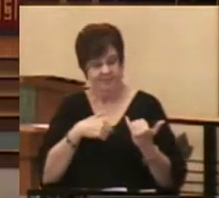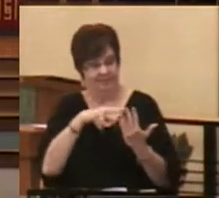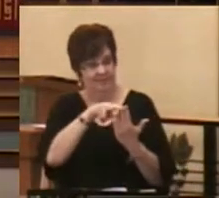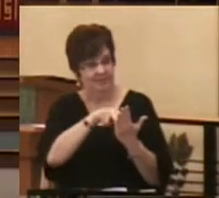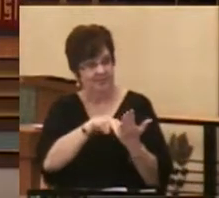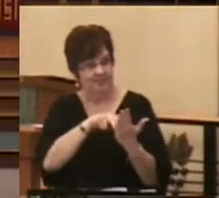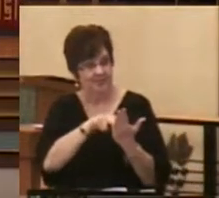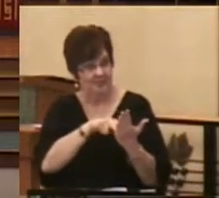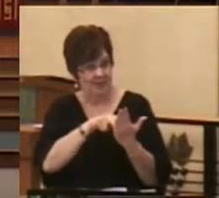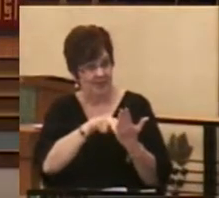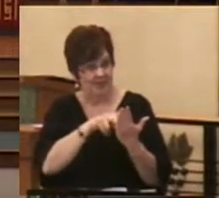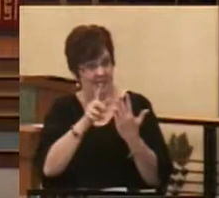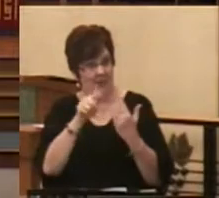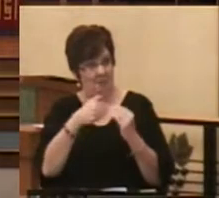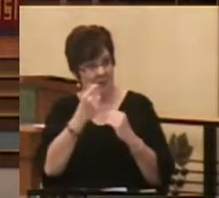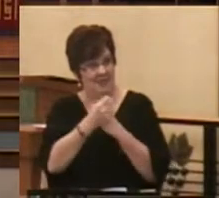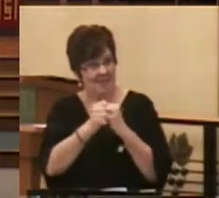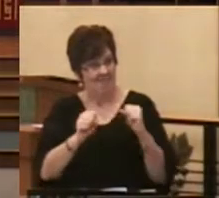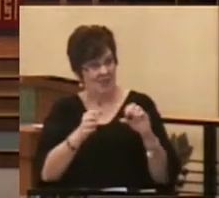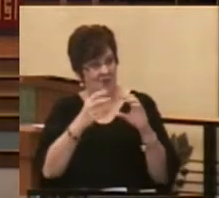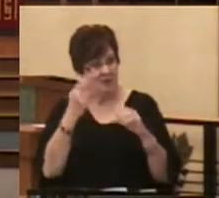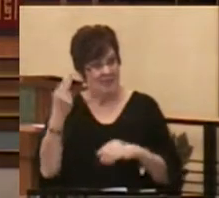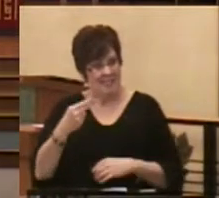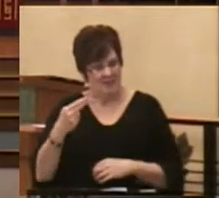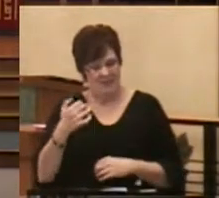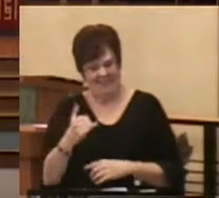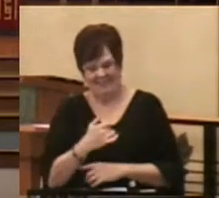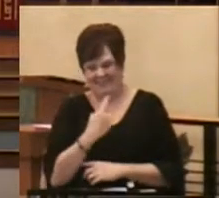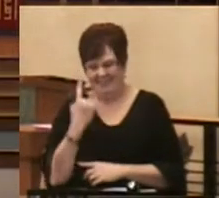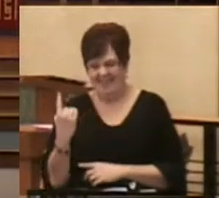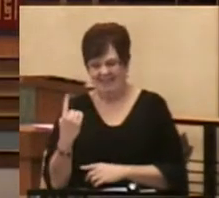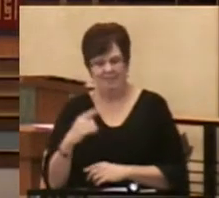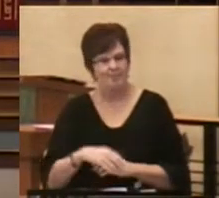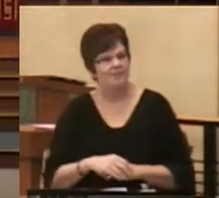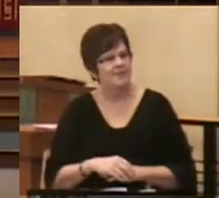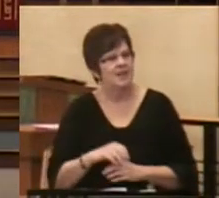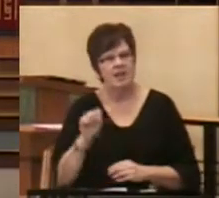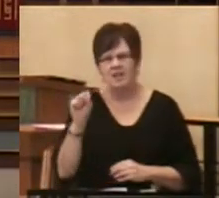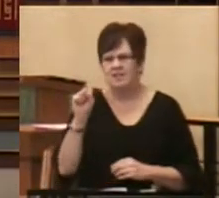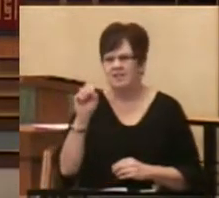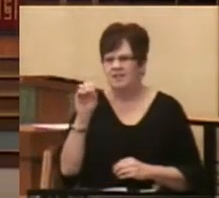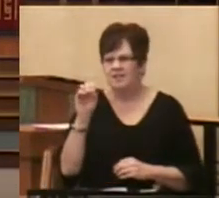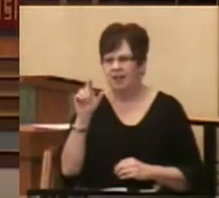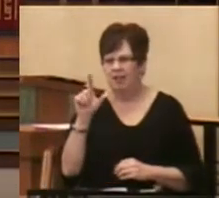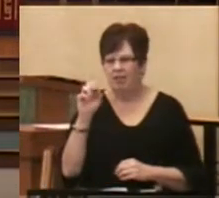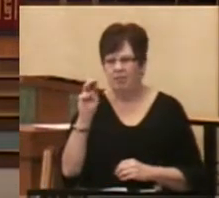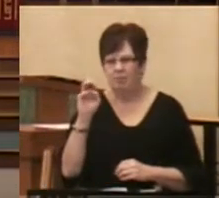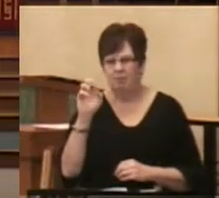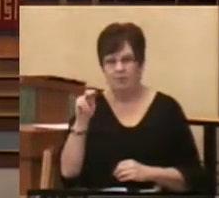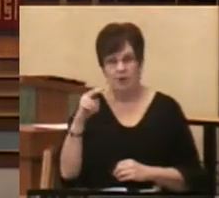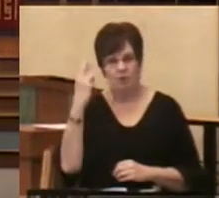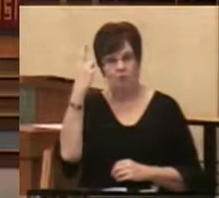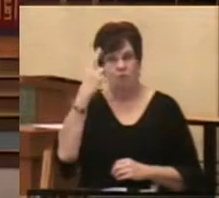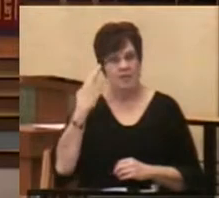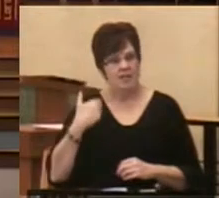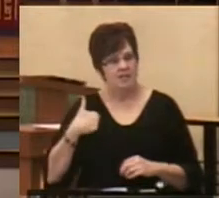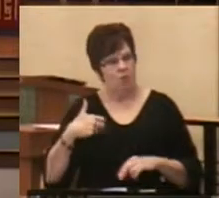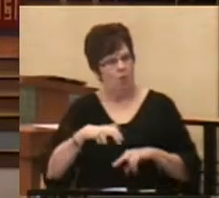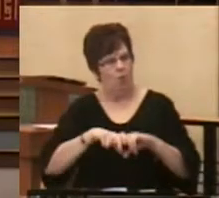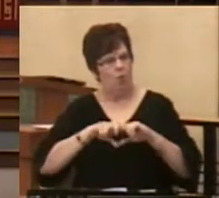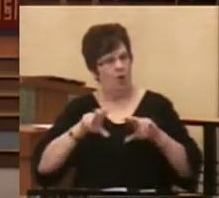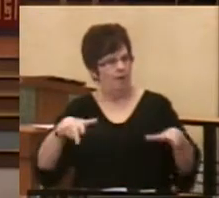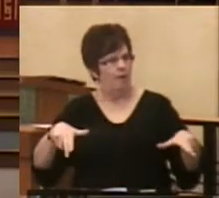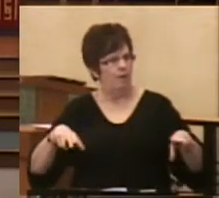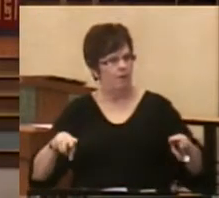of God's salvation history this day. Solomon realizes that he has ascended to the throne at a time